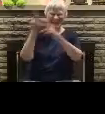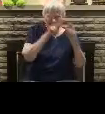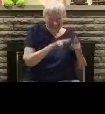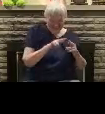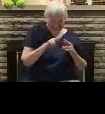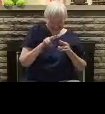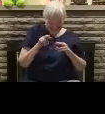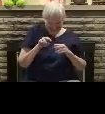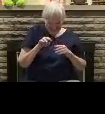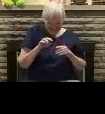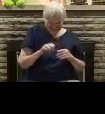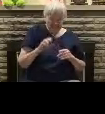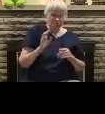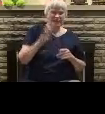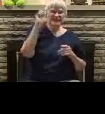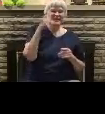verse